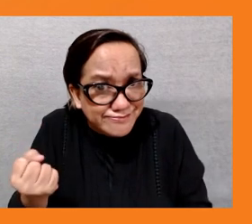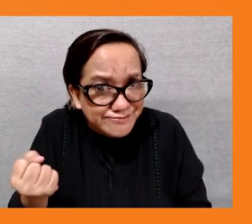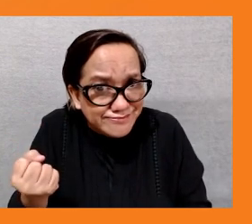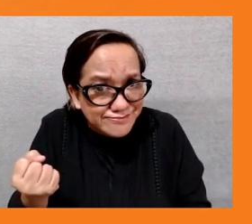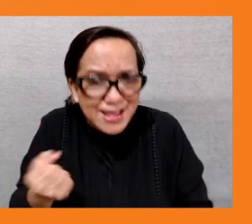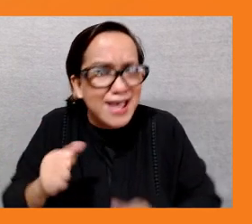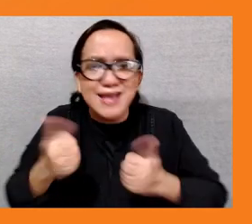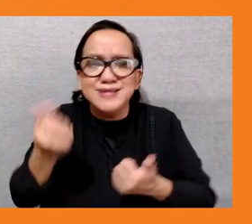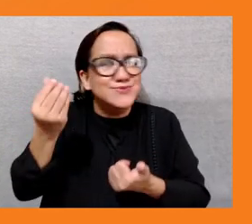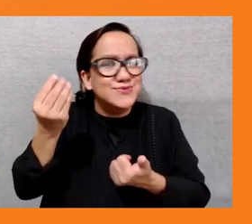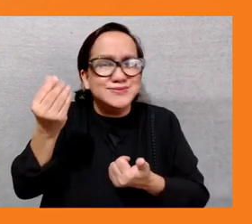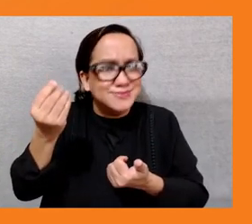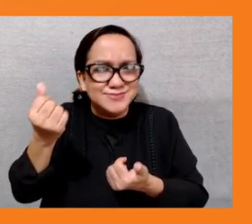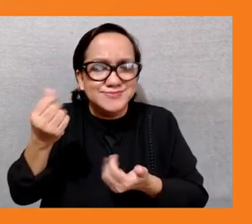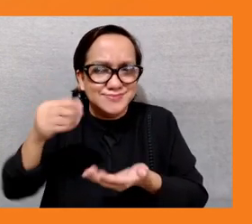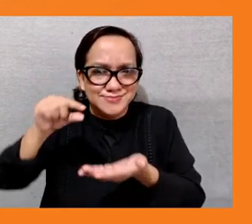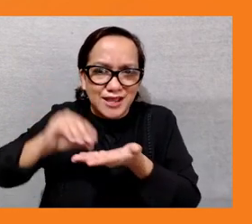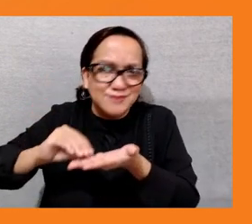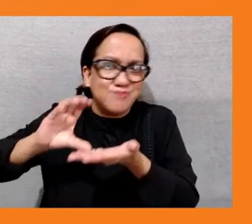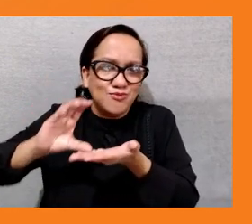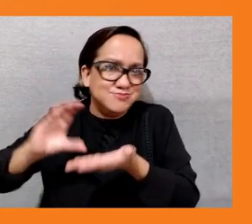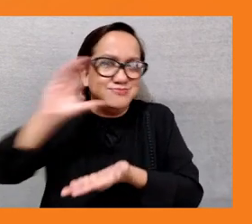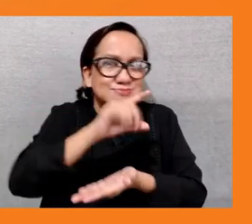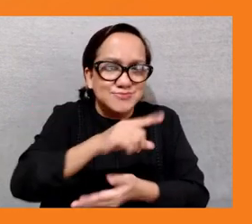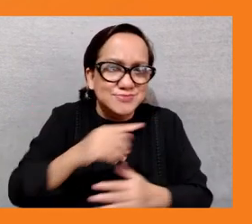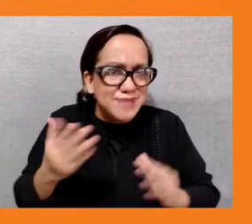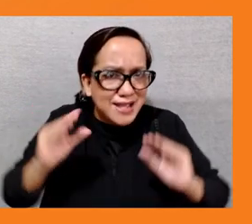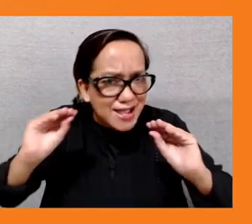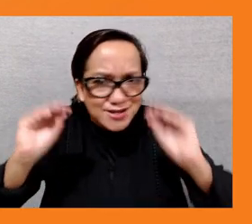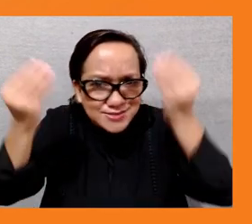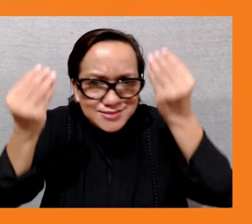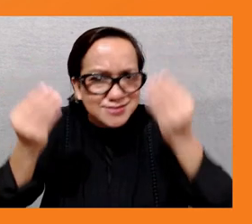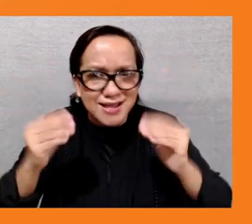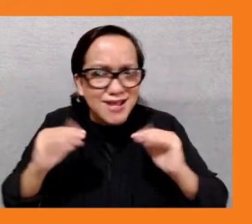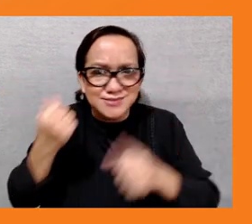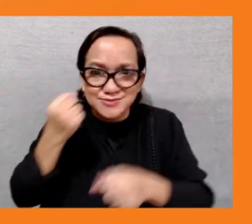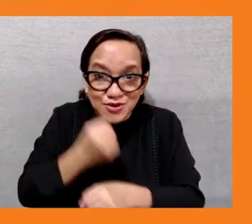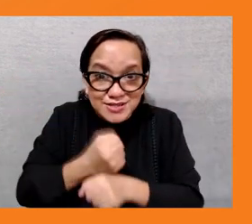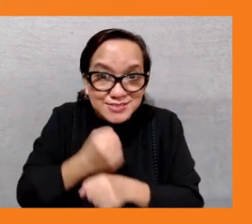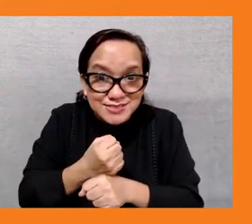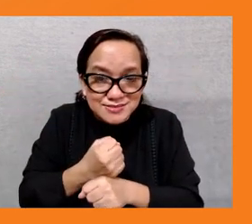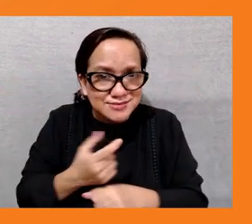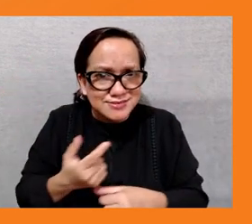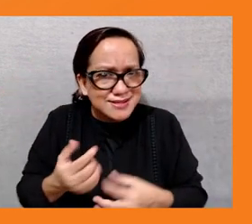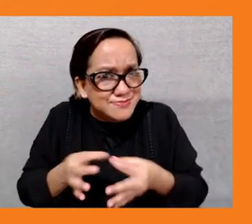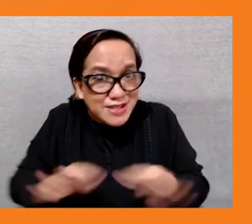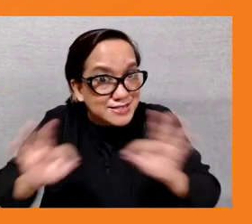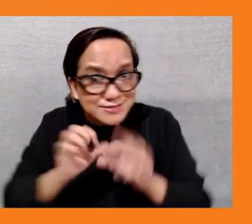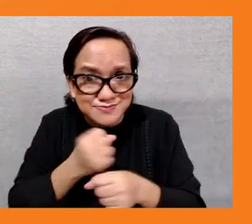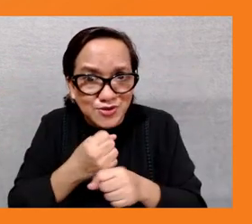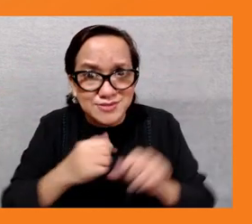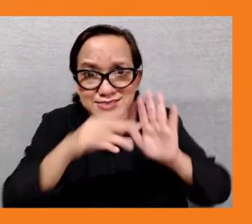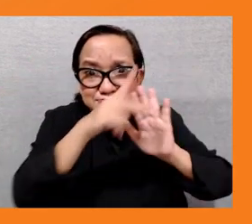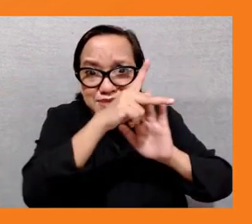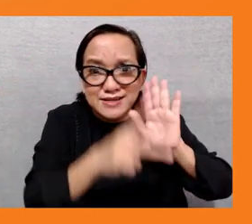of new economy um i think the importance of policy and coordination of the the the various different kinds of policies